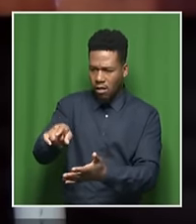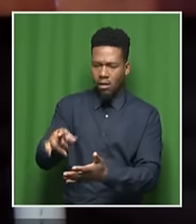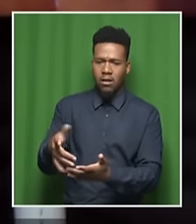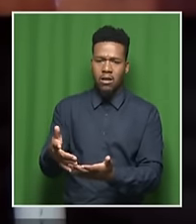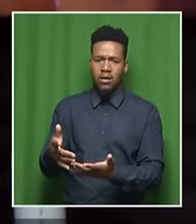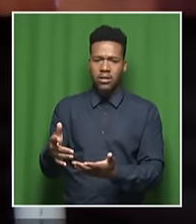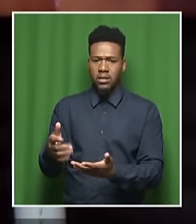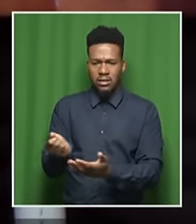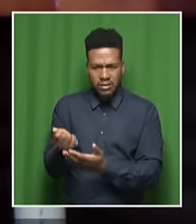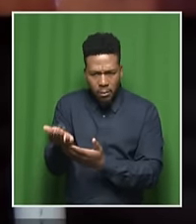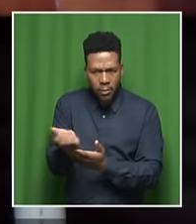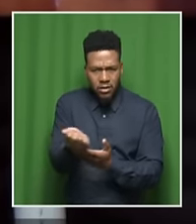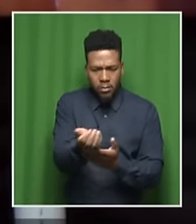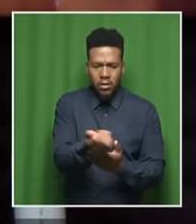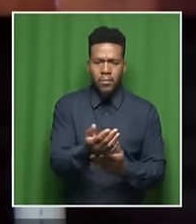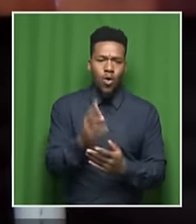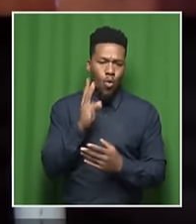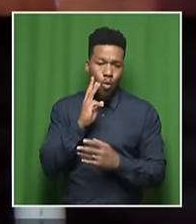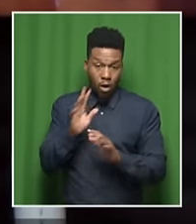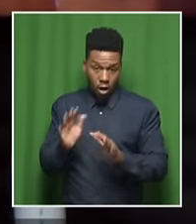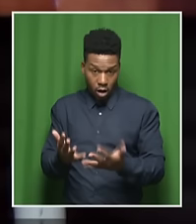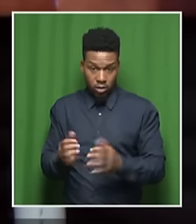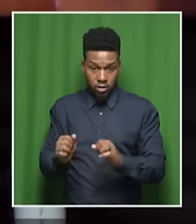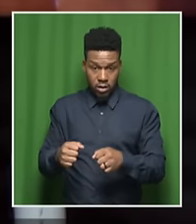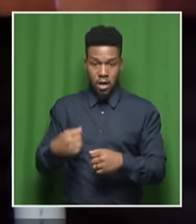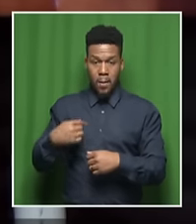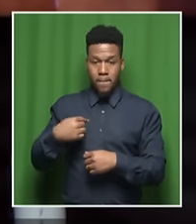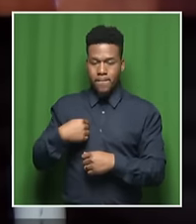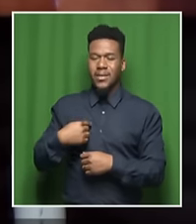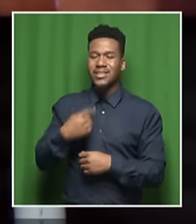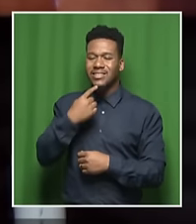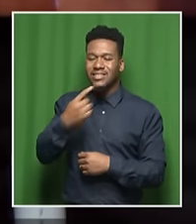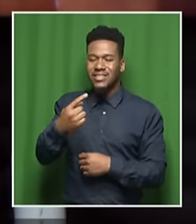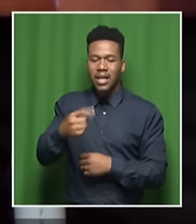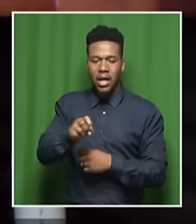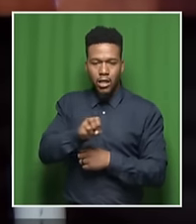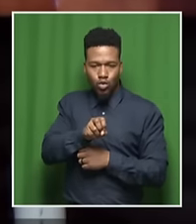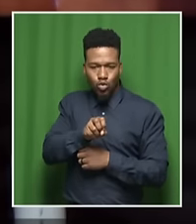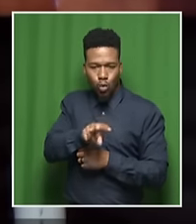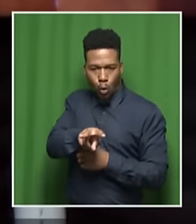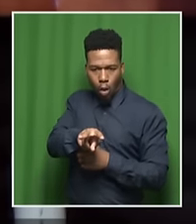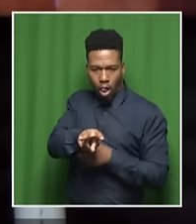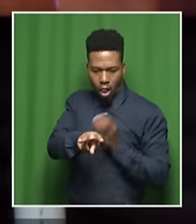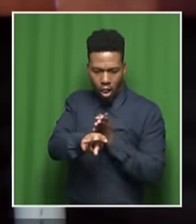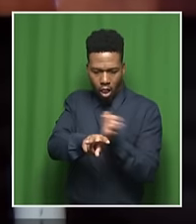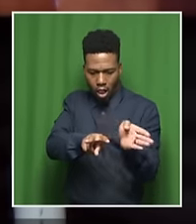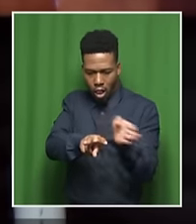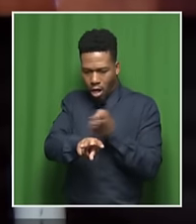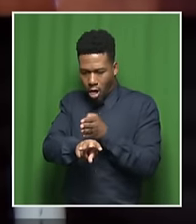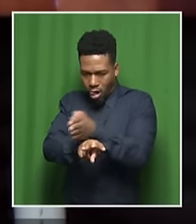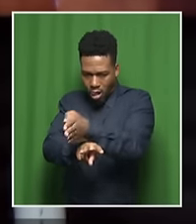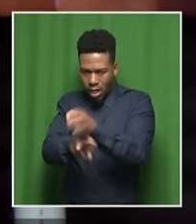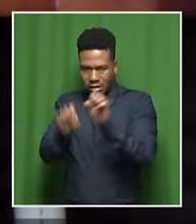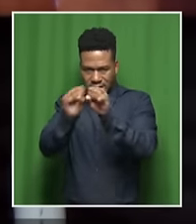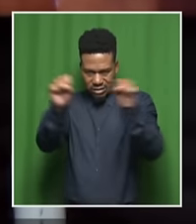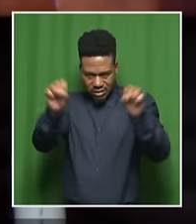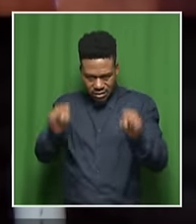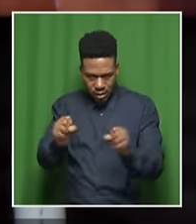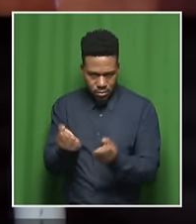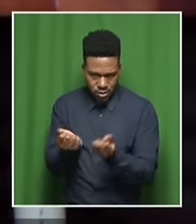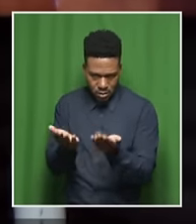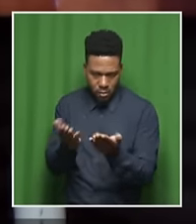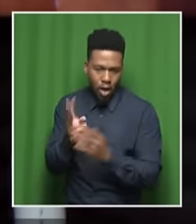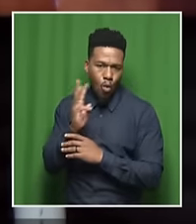And I spoke about exactly this, about this, what I call a dual stream reticulation system, where water of different quality